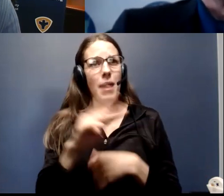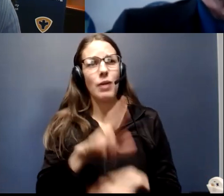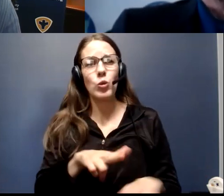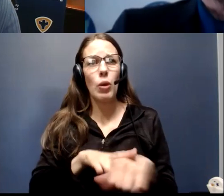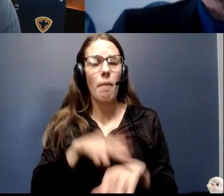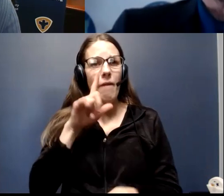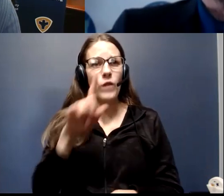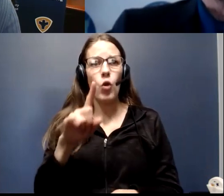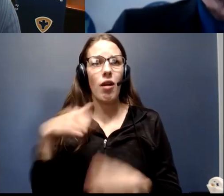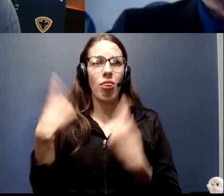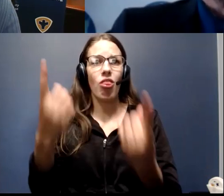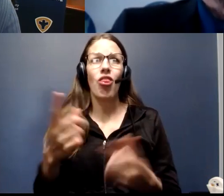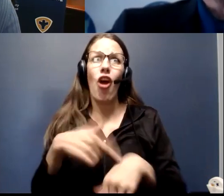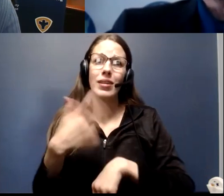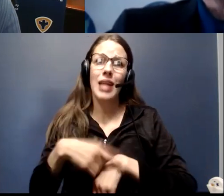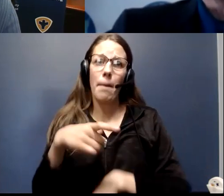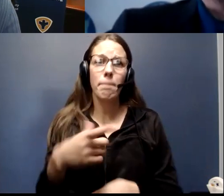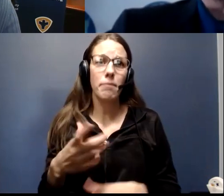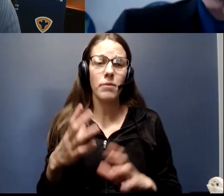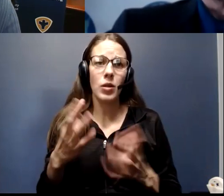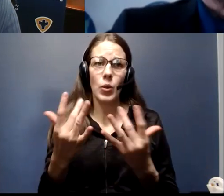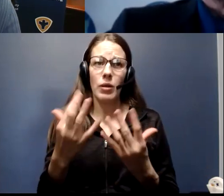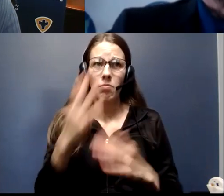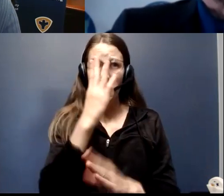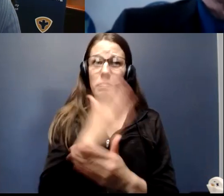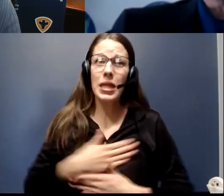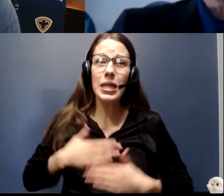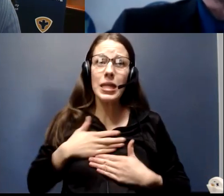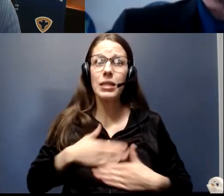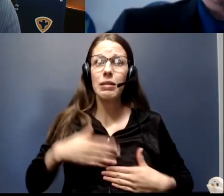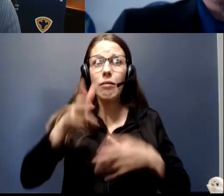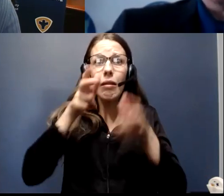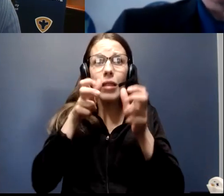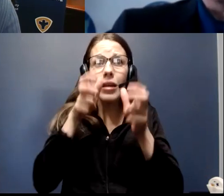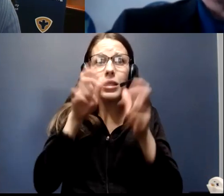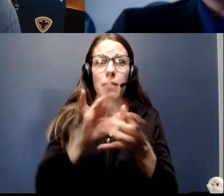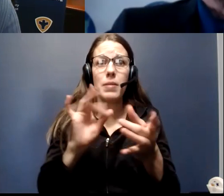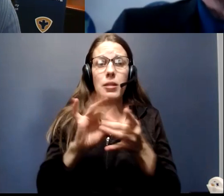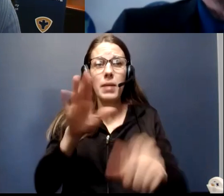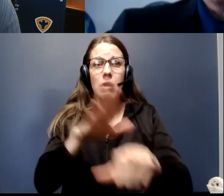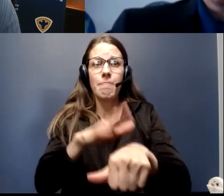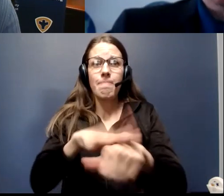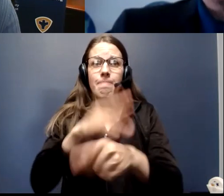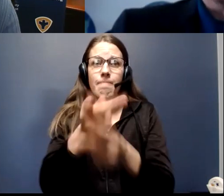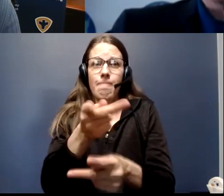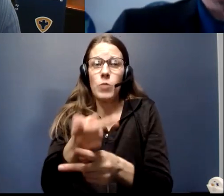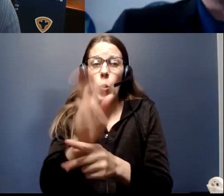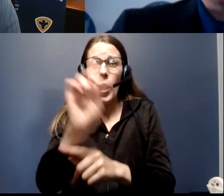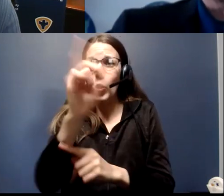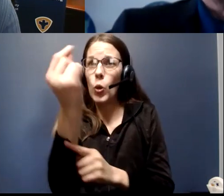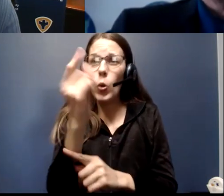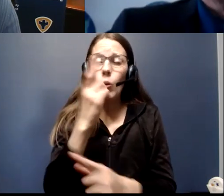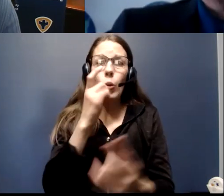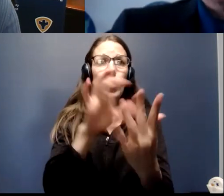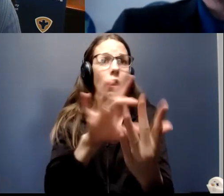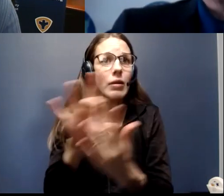for a long time. Please heed this message. Be cautious about where you go, with whom you come into contact,